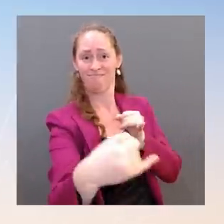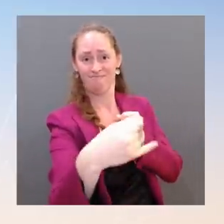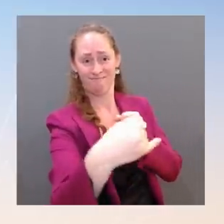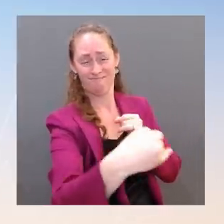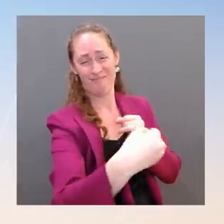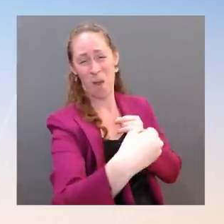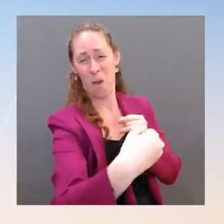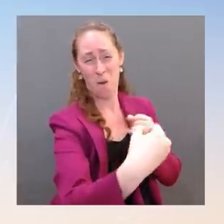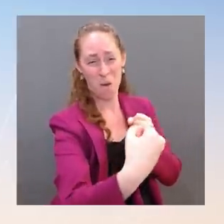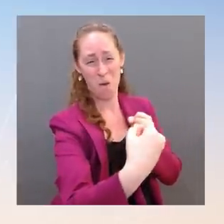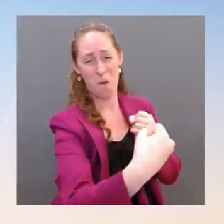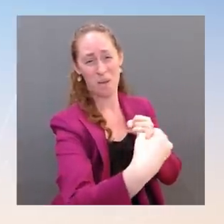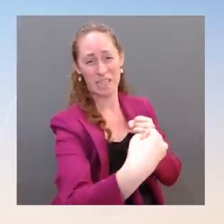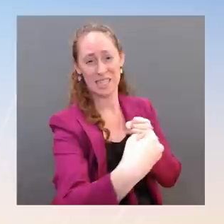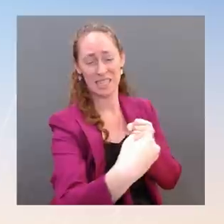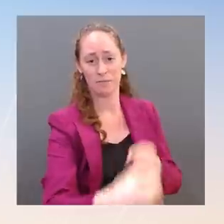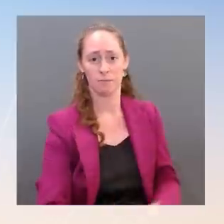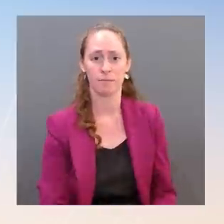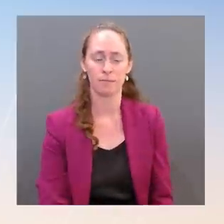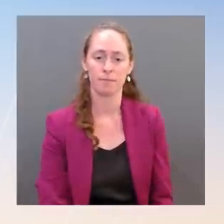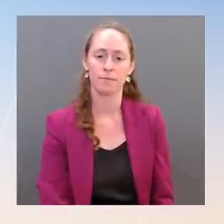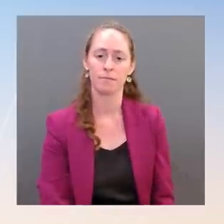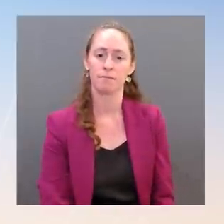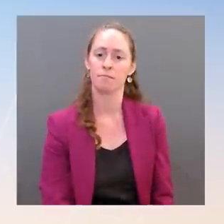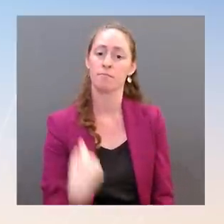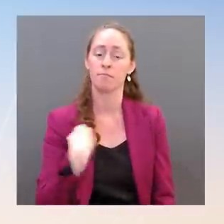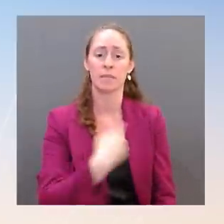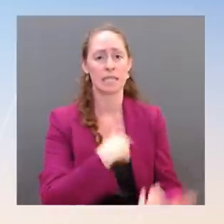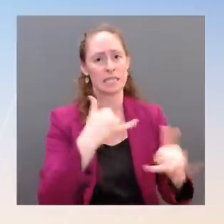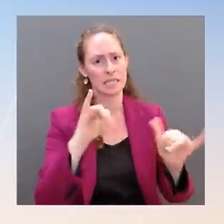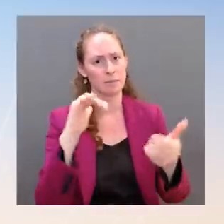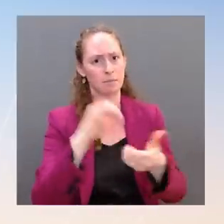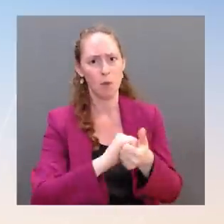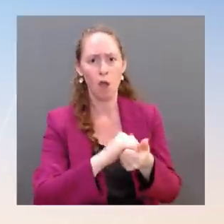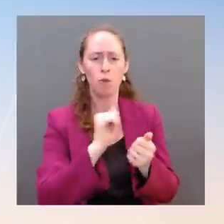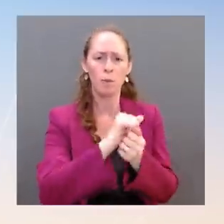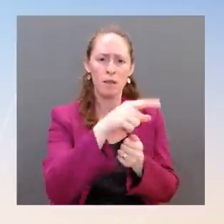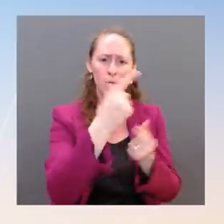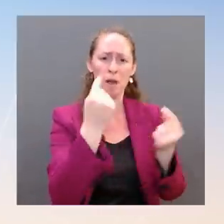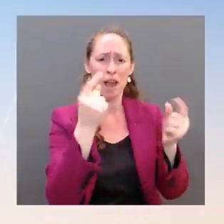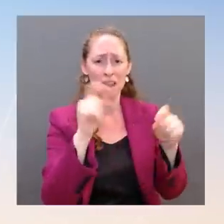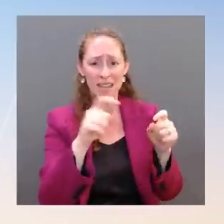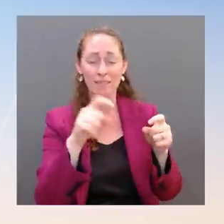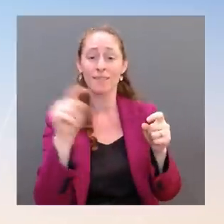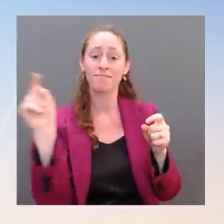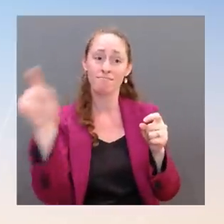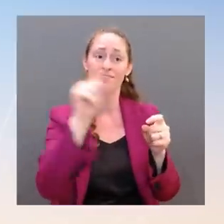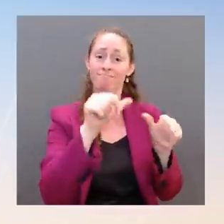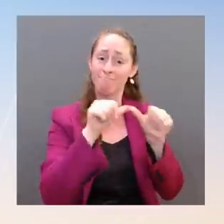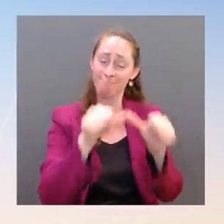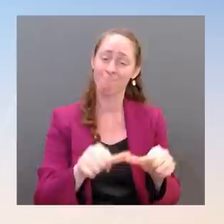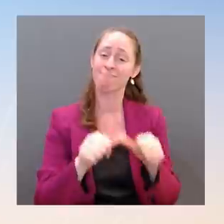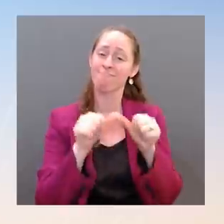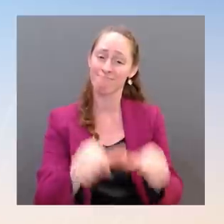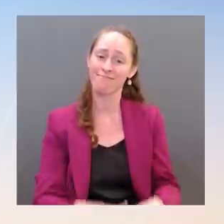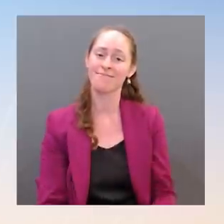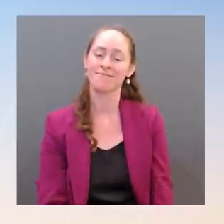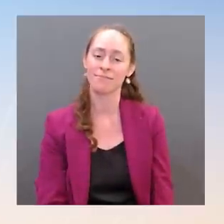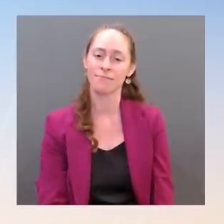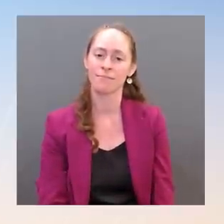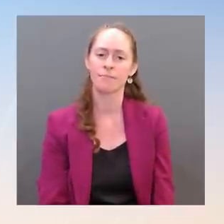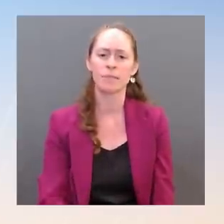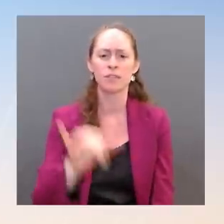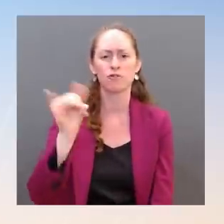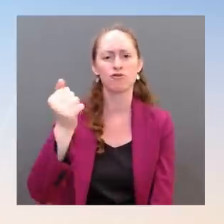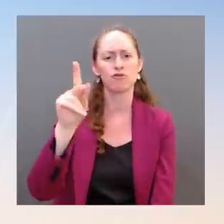to be partners with with our allies, our partners. The — Jake was talking about the NATO alliance and how strong they are, how unified,